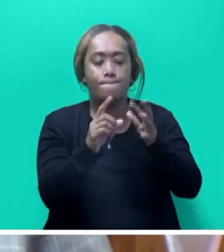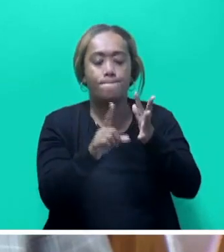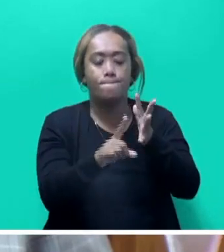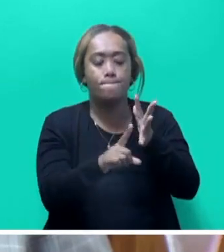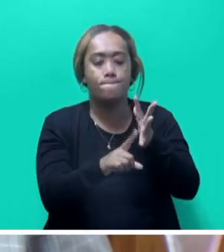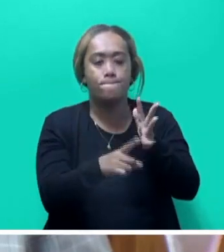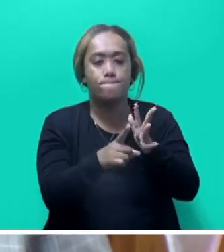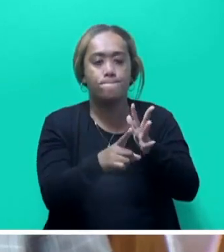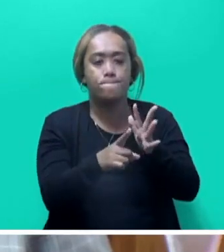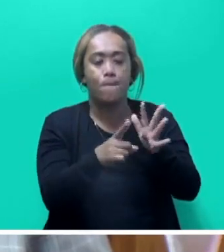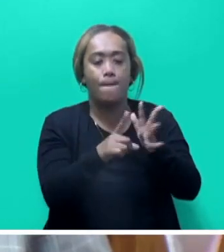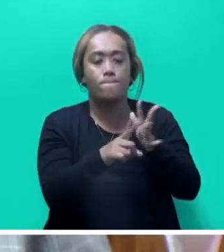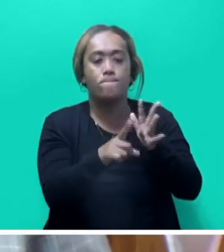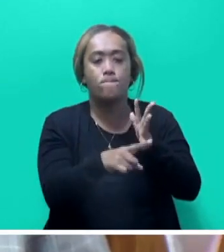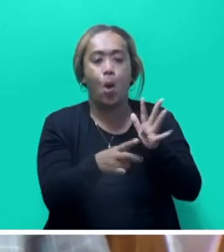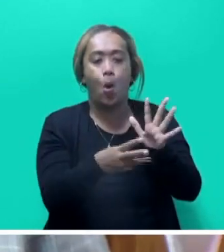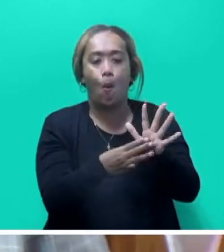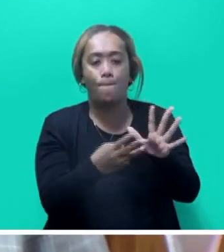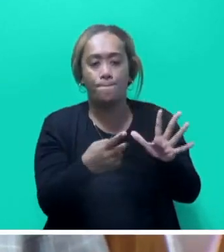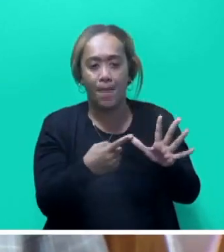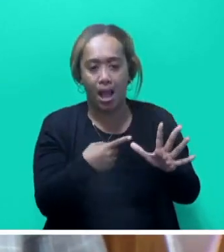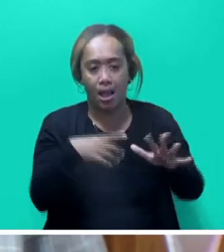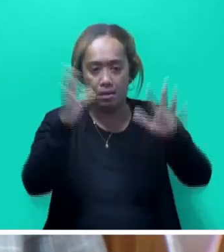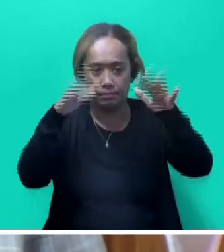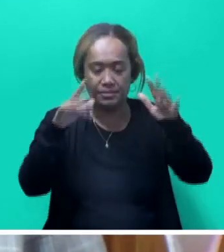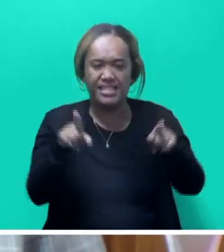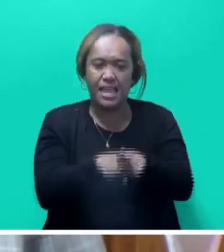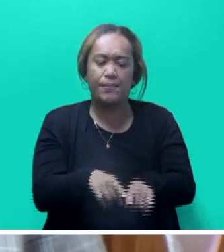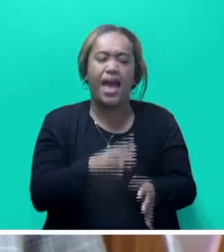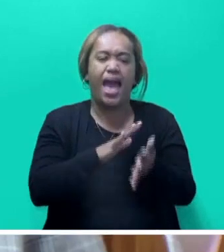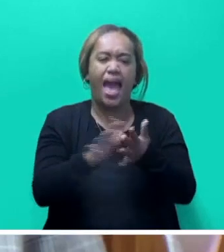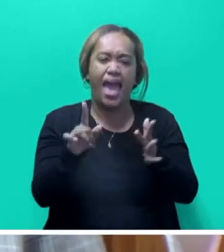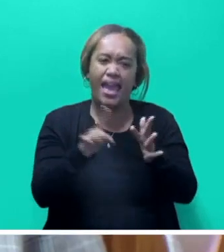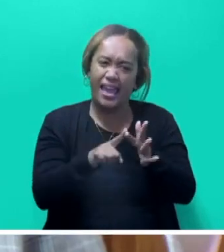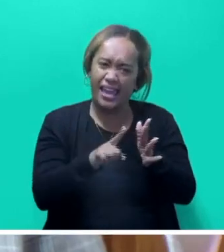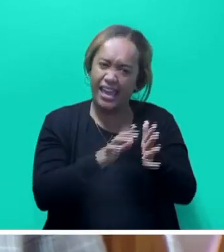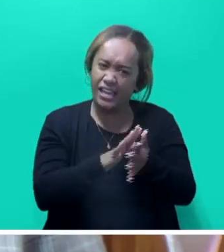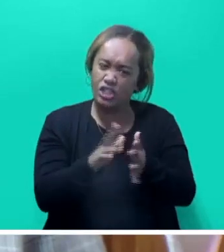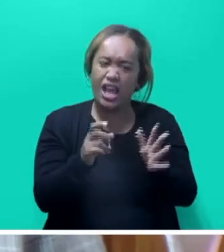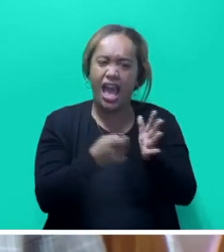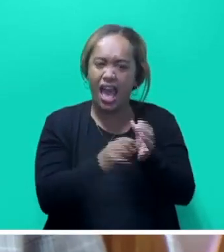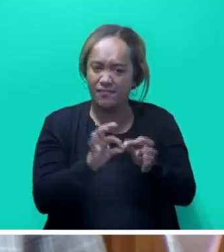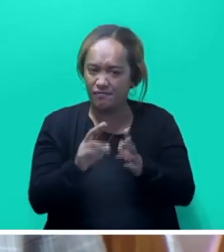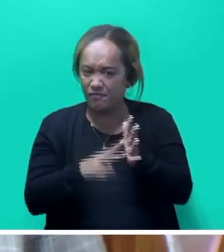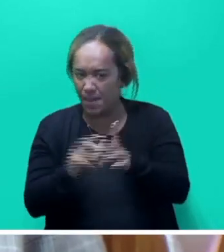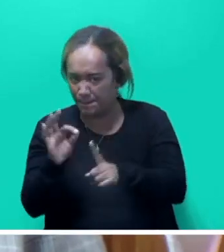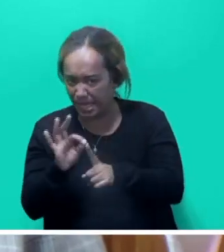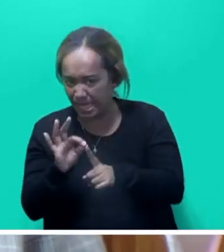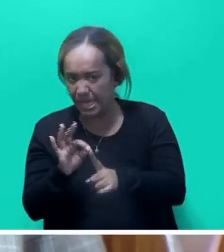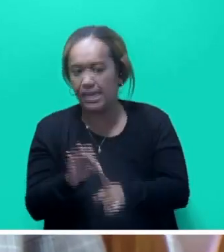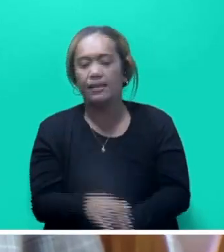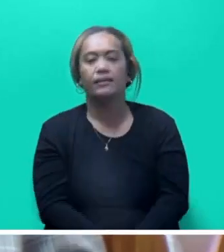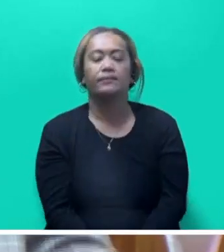or IHRDP. Mr. Speaker, Mr. most recently,